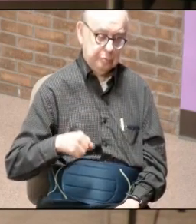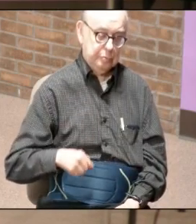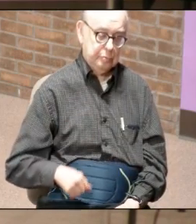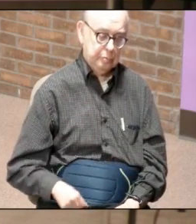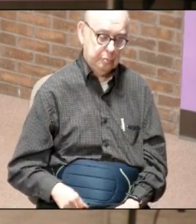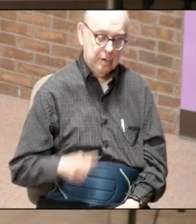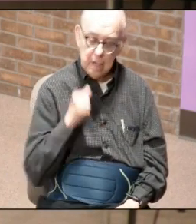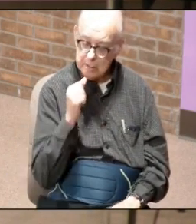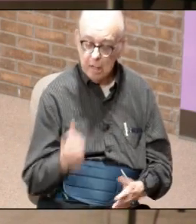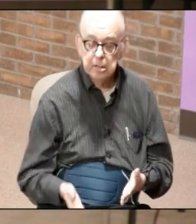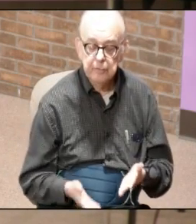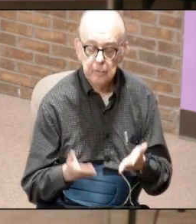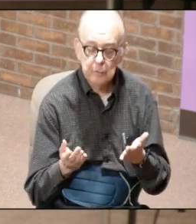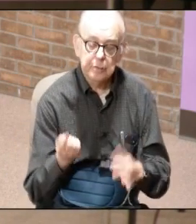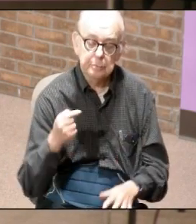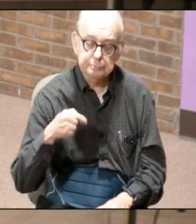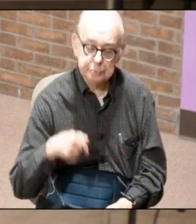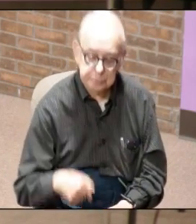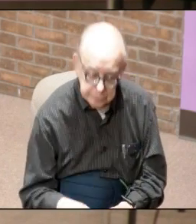not lifting you up